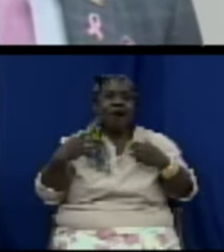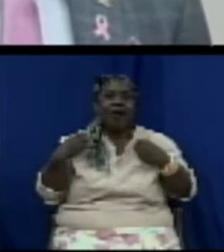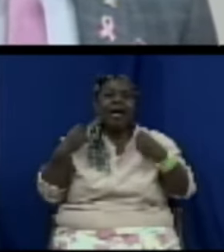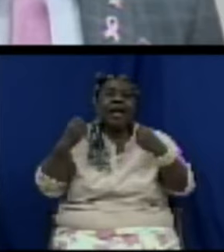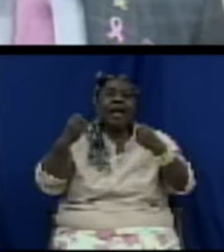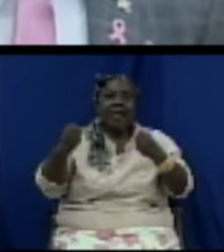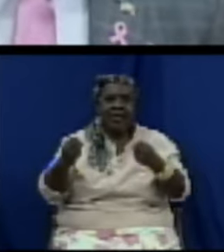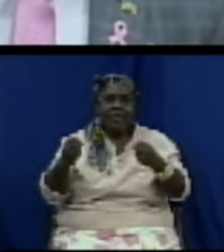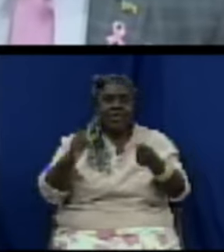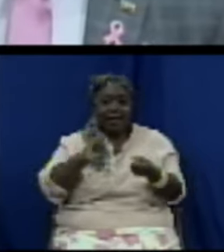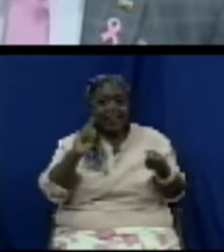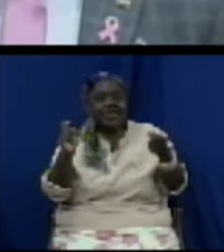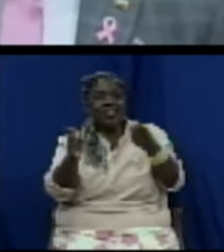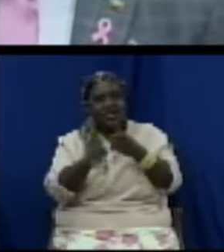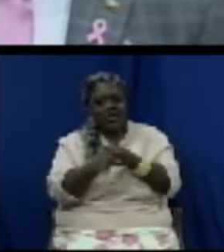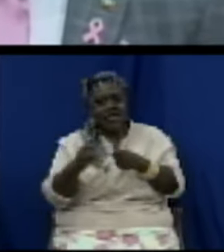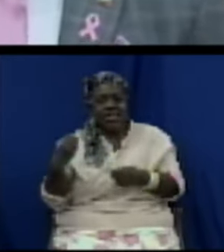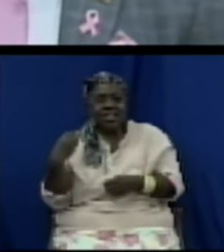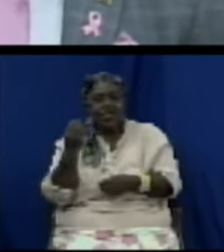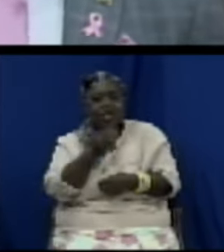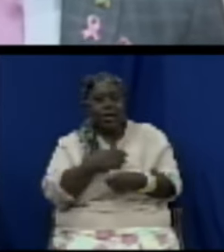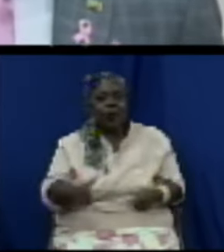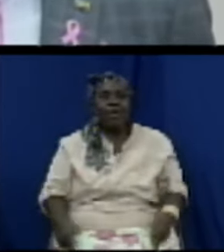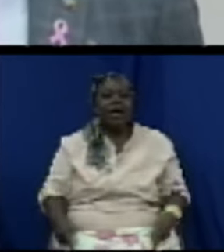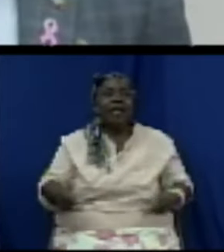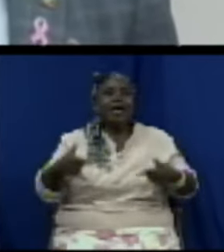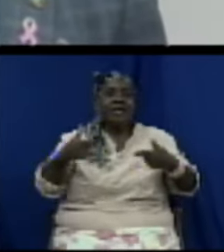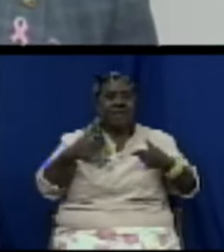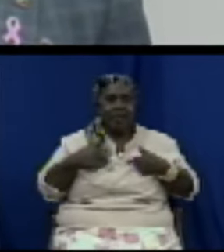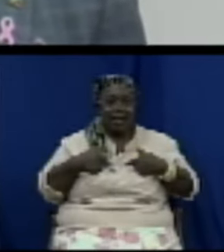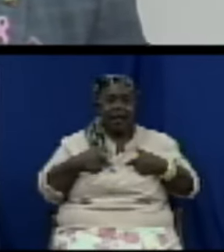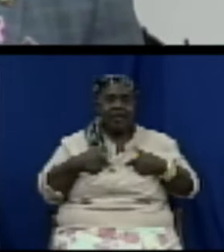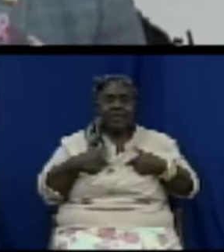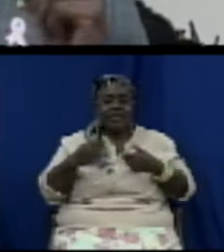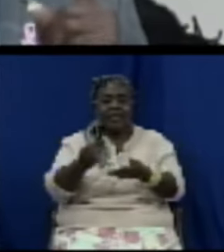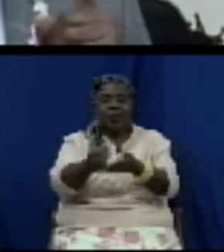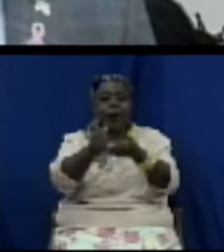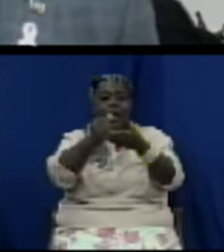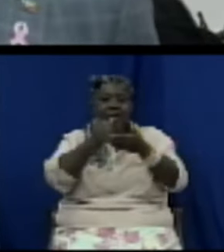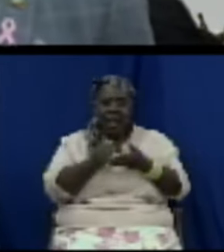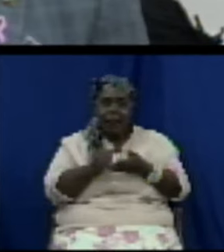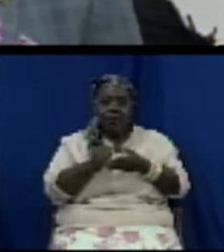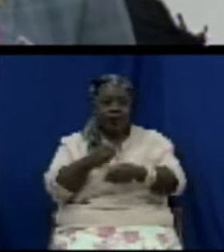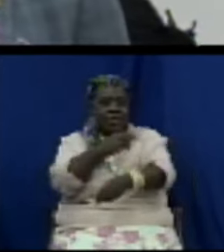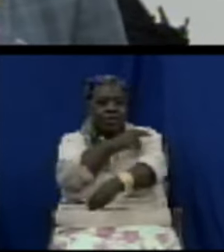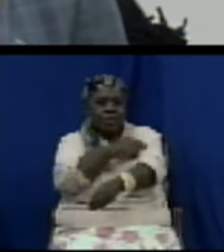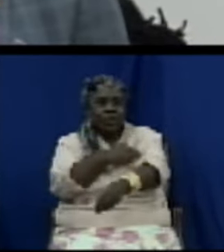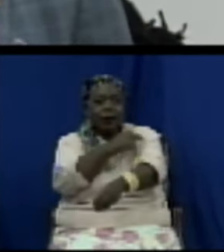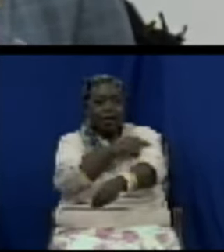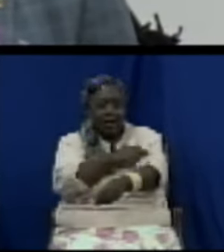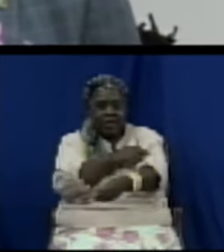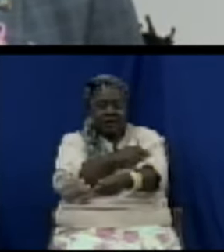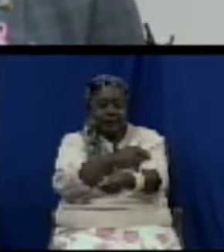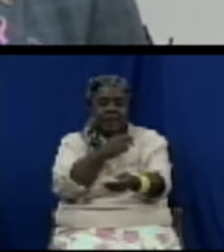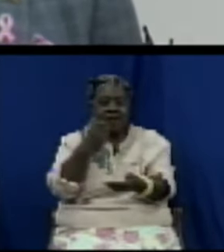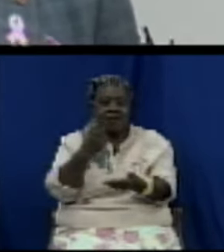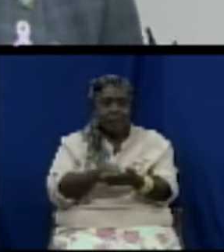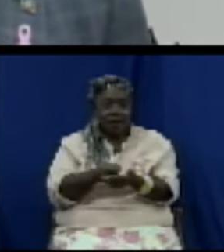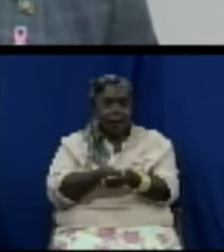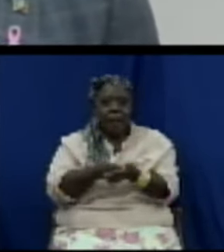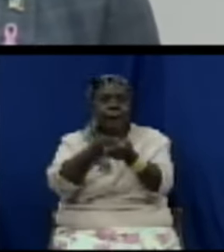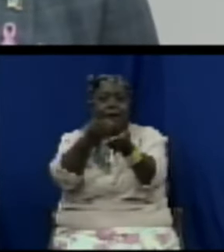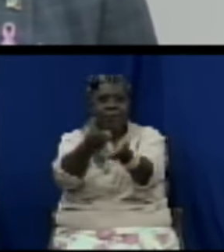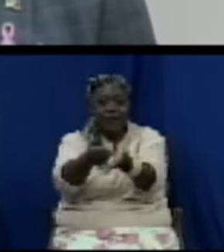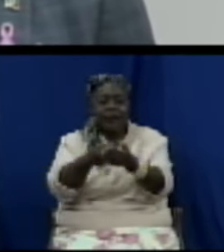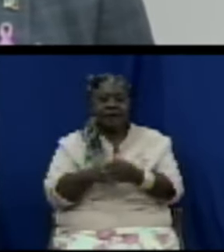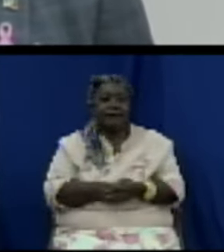people's lives and cut down on the astronomical cost of health care. But most importantly, save lives and give people a better